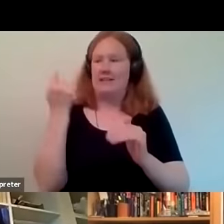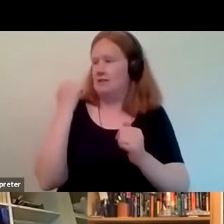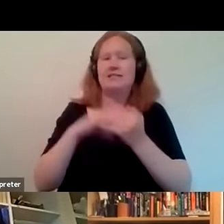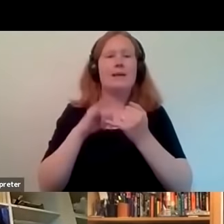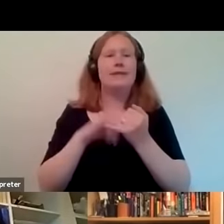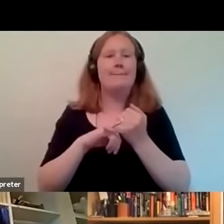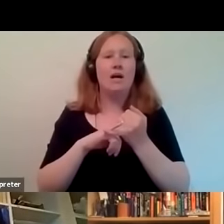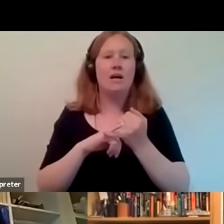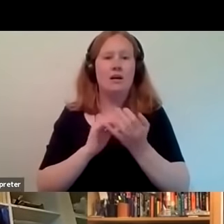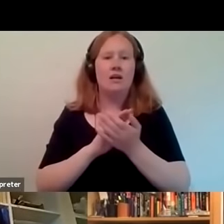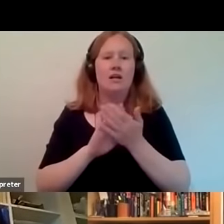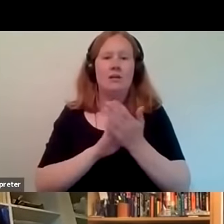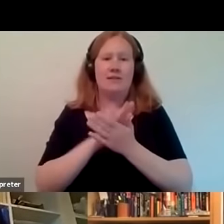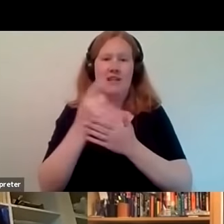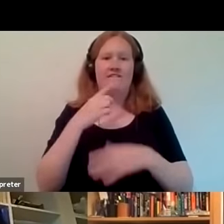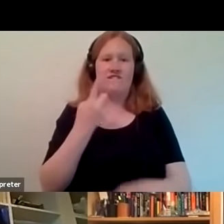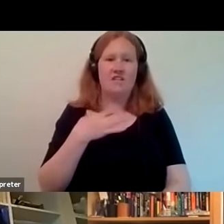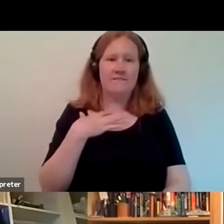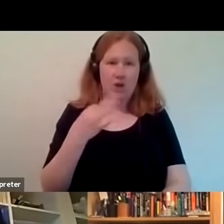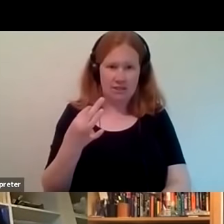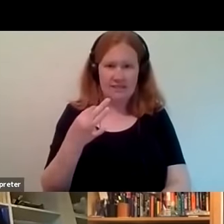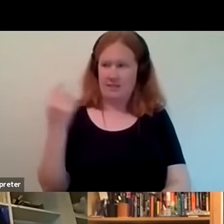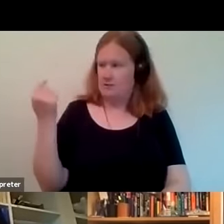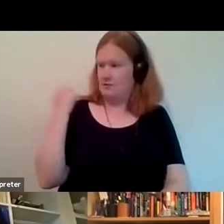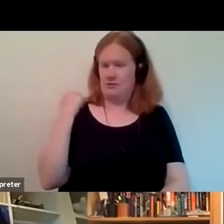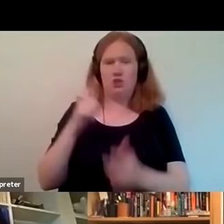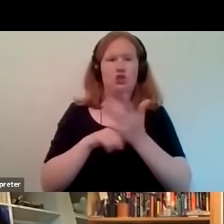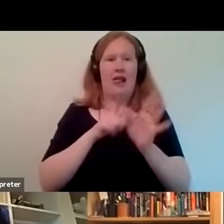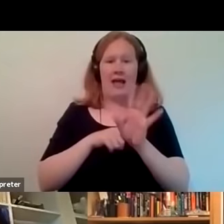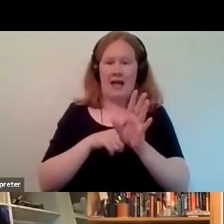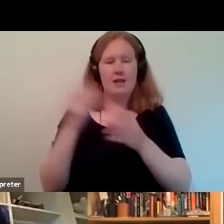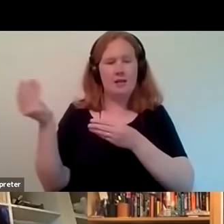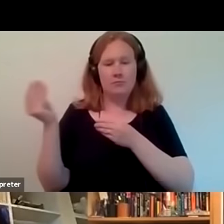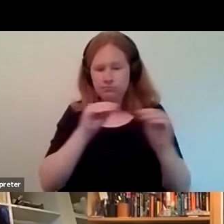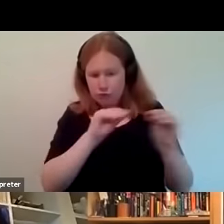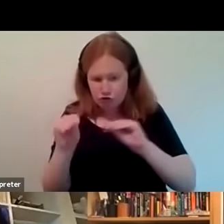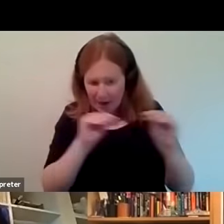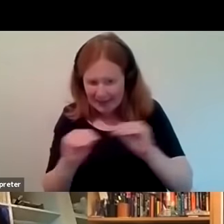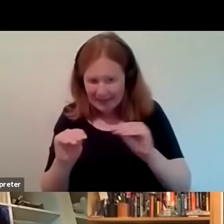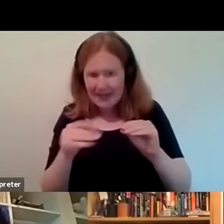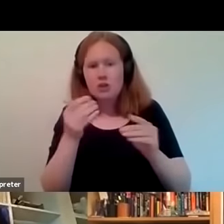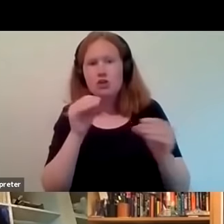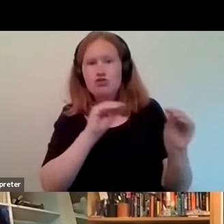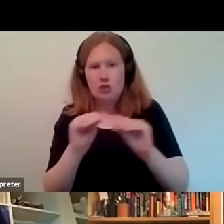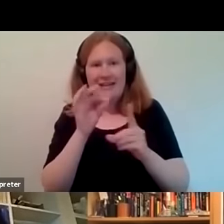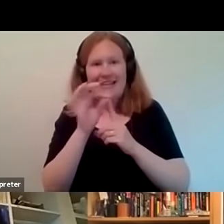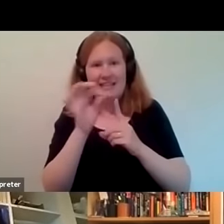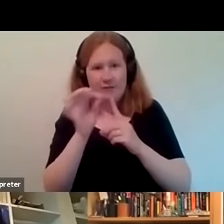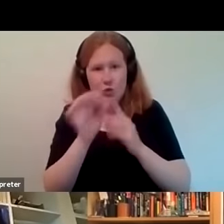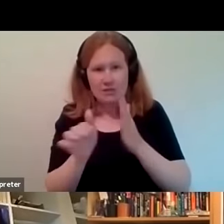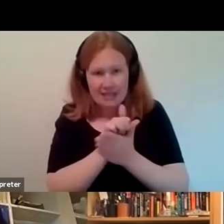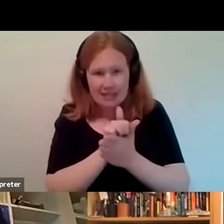after the the volunteers were recruited they were trained in interview skills um and i worked with michael um and